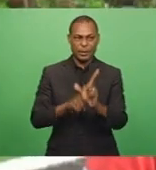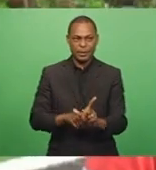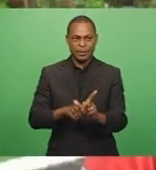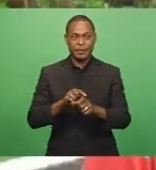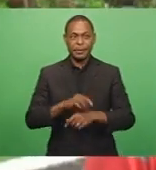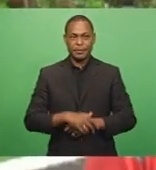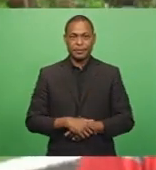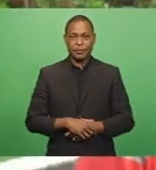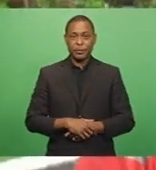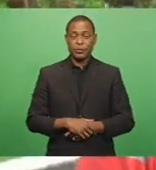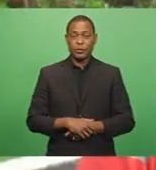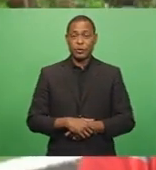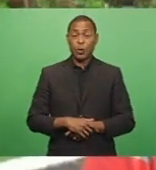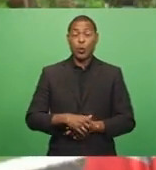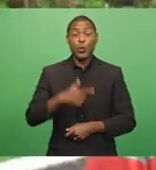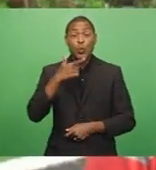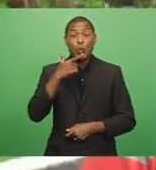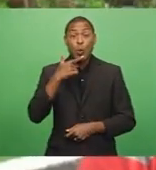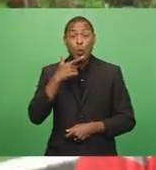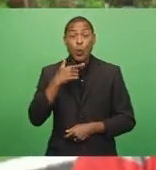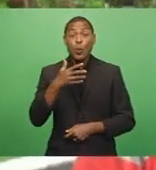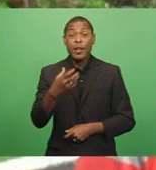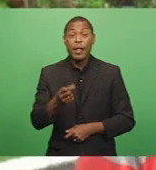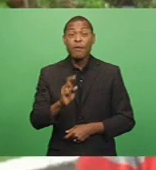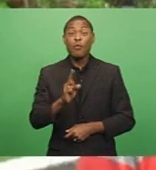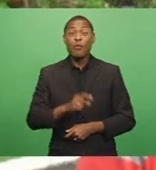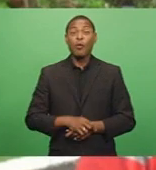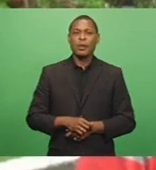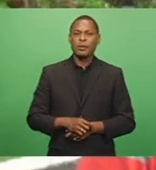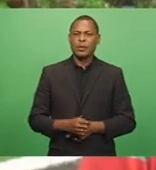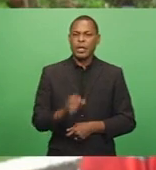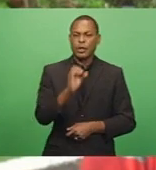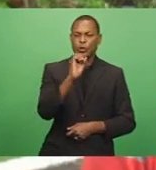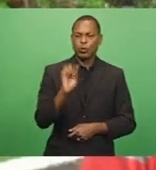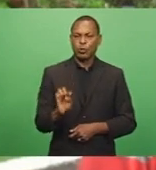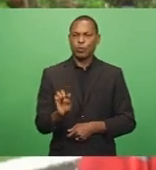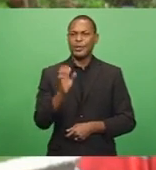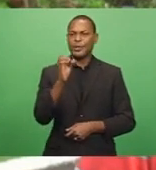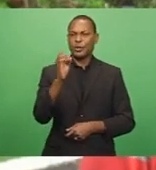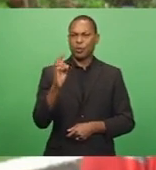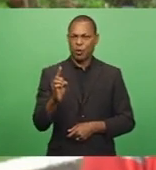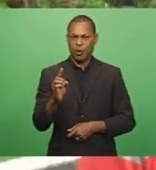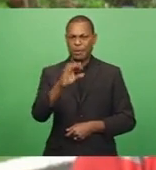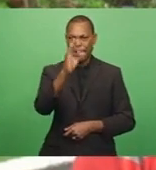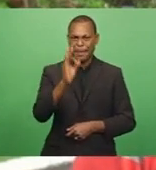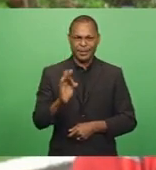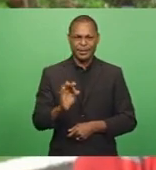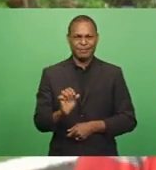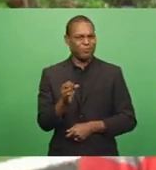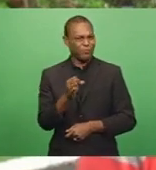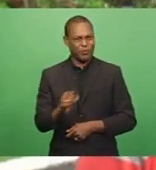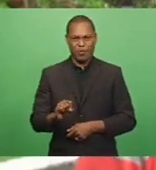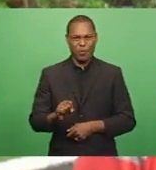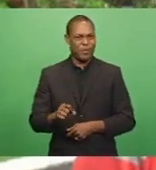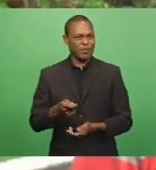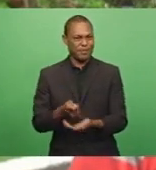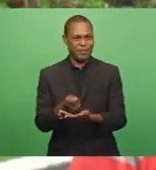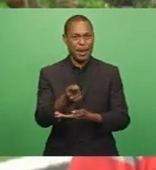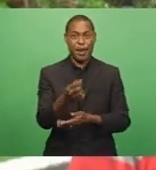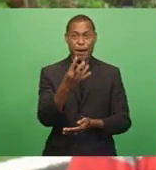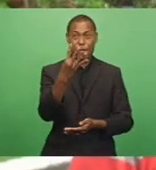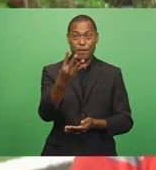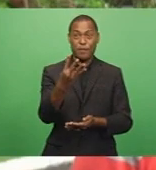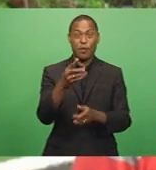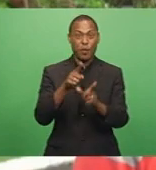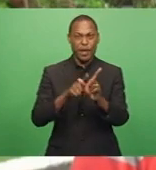million loan comes with concessions such as 0.01% interest rate with 15 years of repayment period and 4 years of